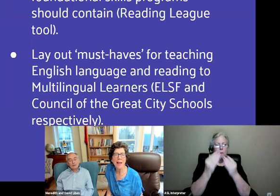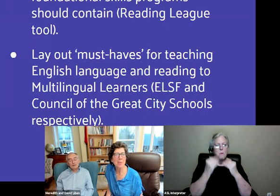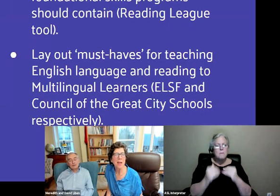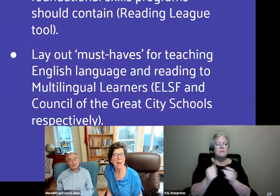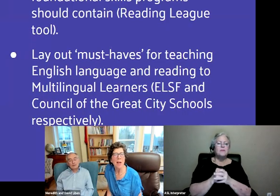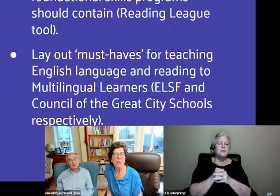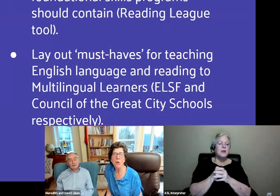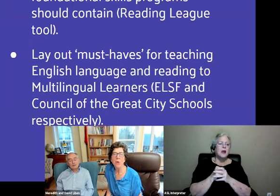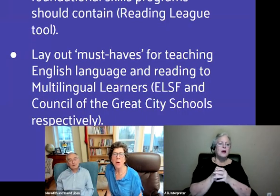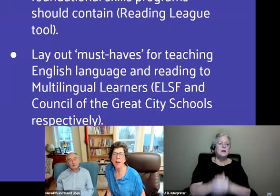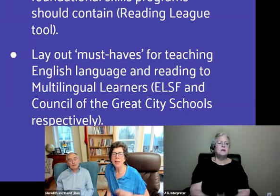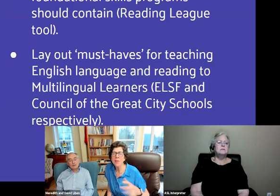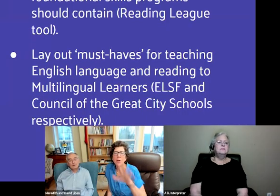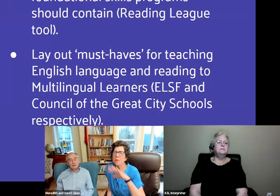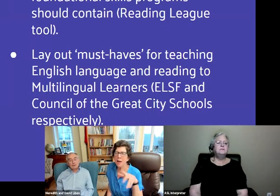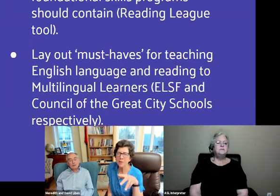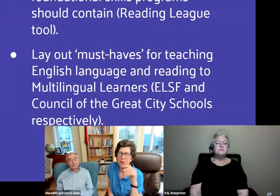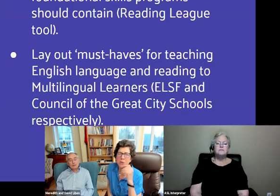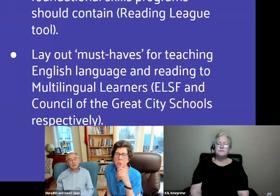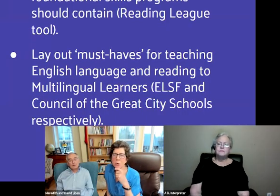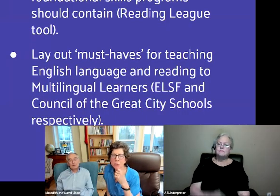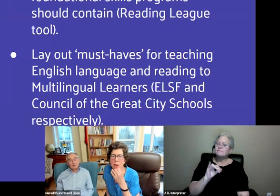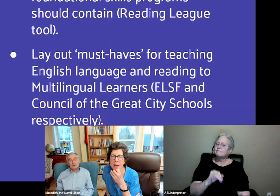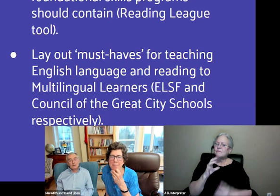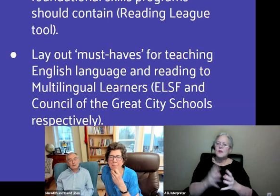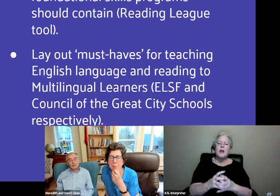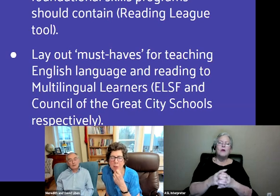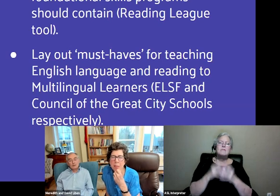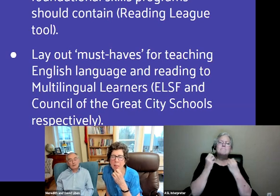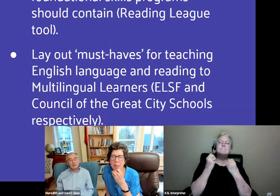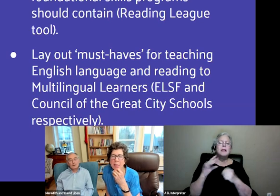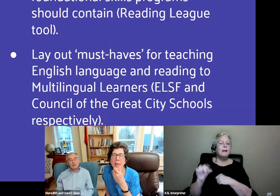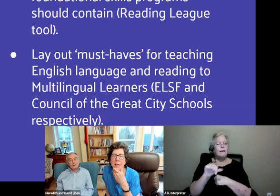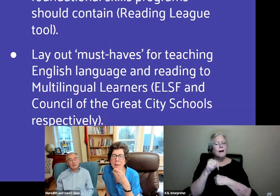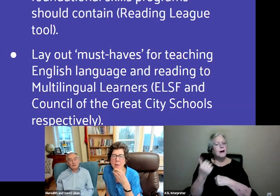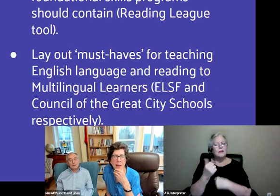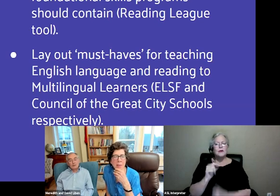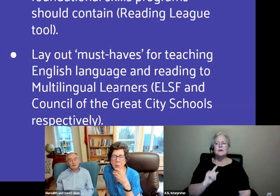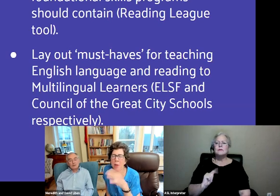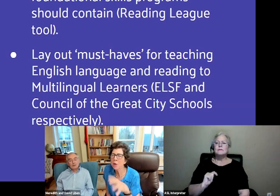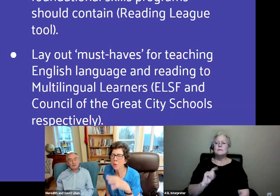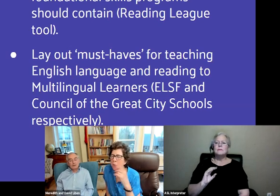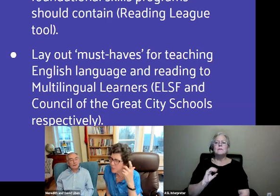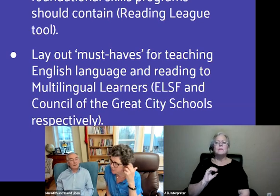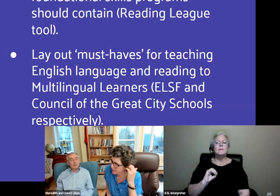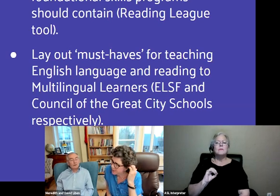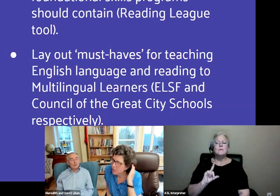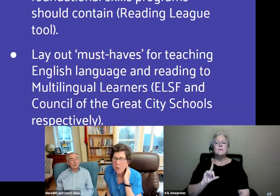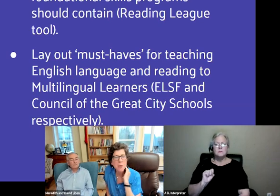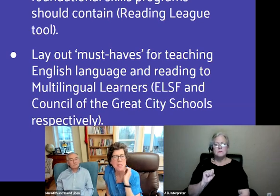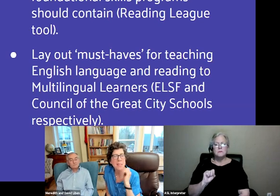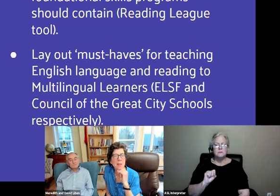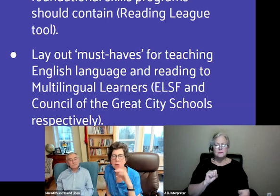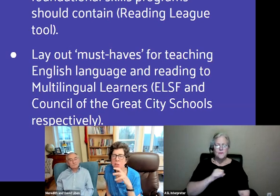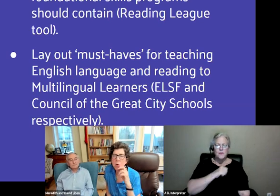caps. So, again, there are a lot of other tools, and we don't want to supplant